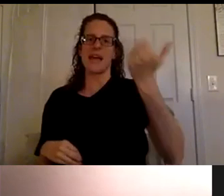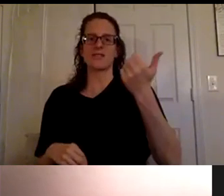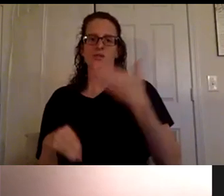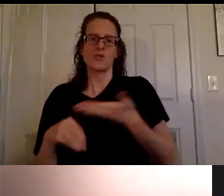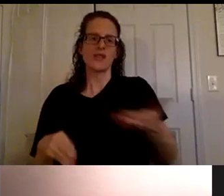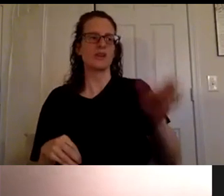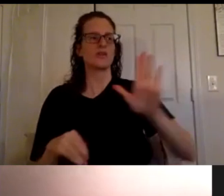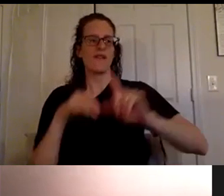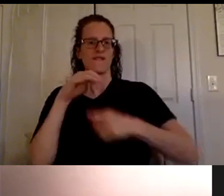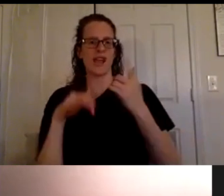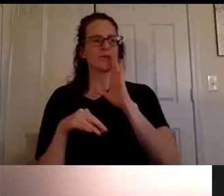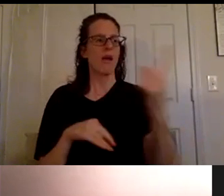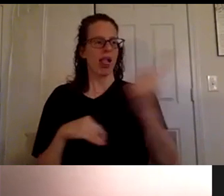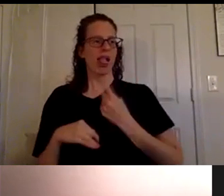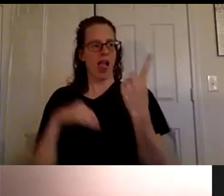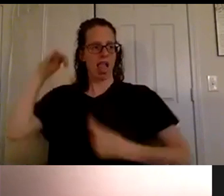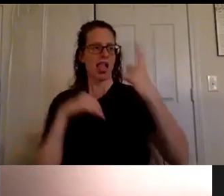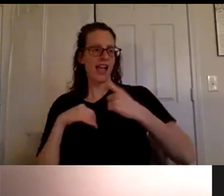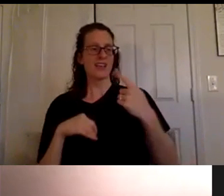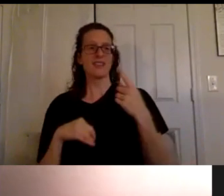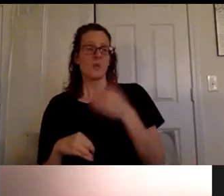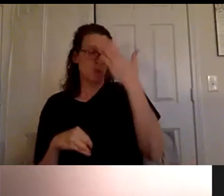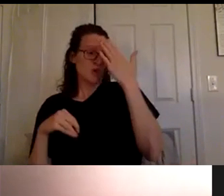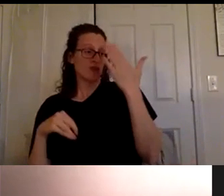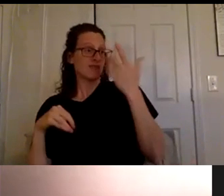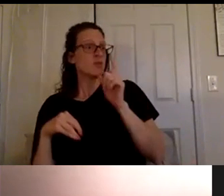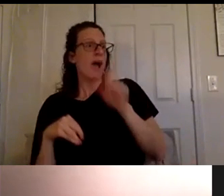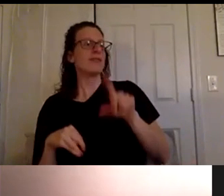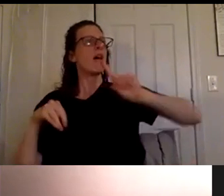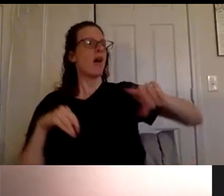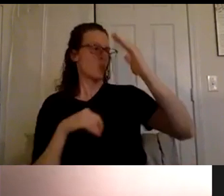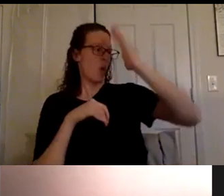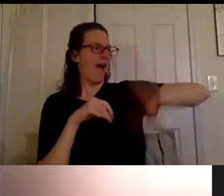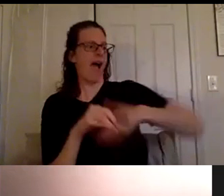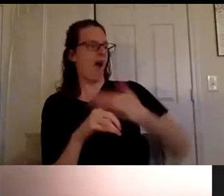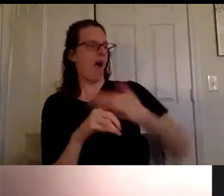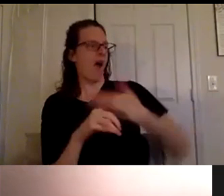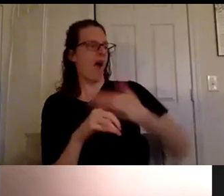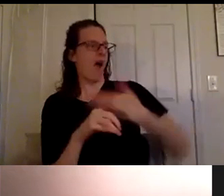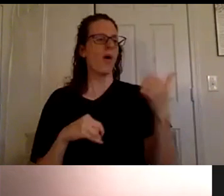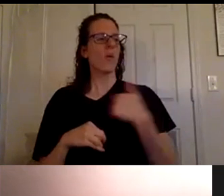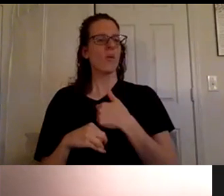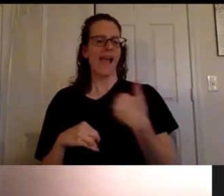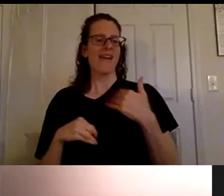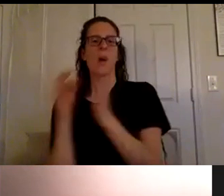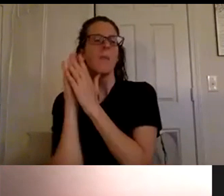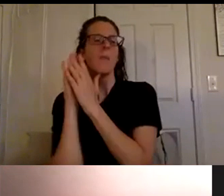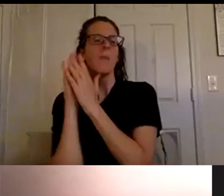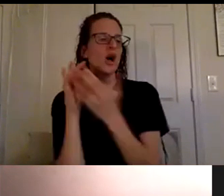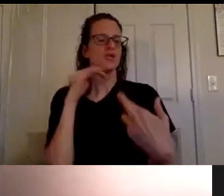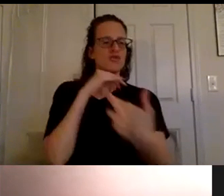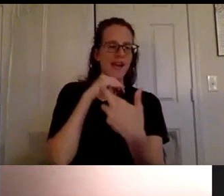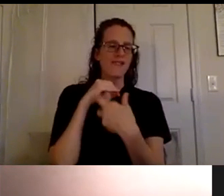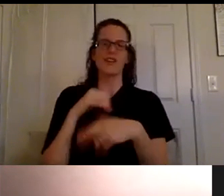to you ask you questions and you don't have to know everything you know we uh we have books for that you've got us to help